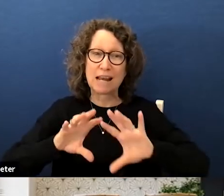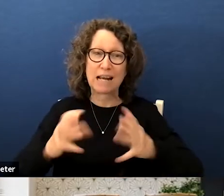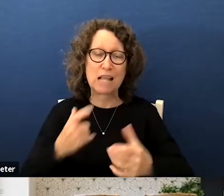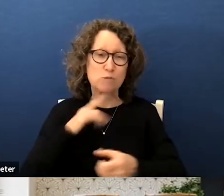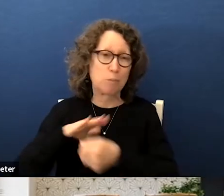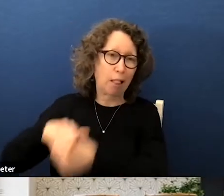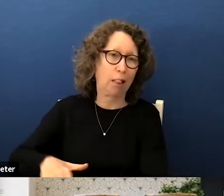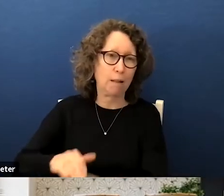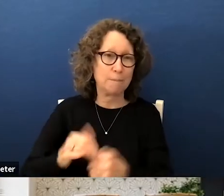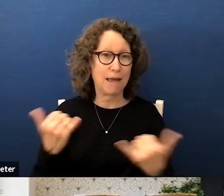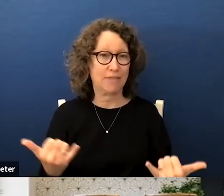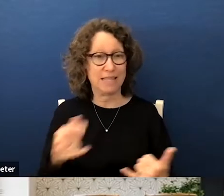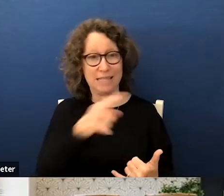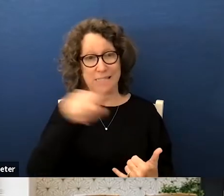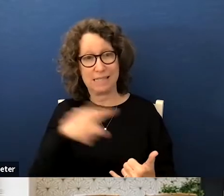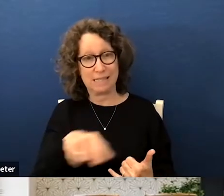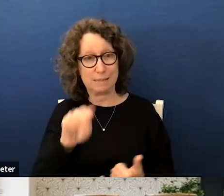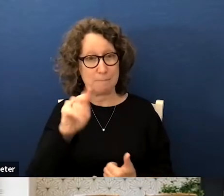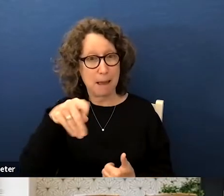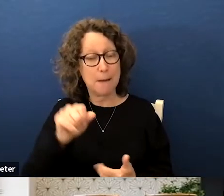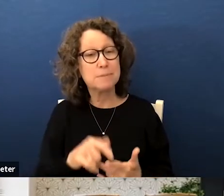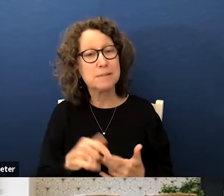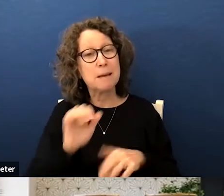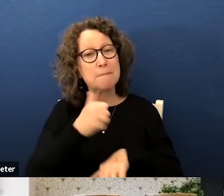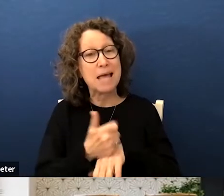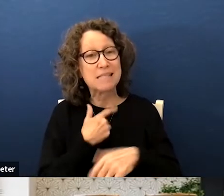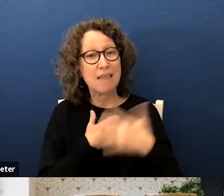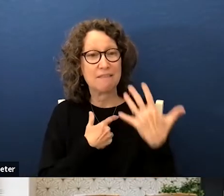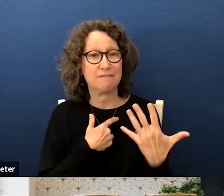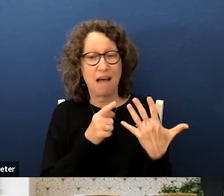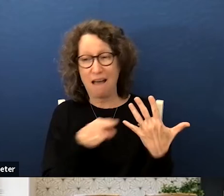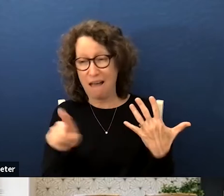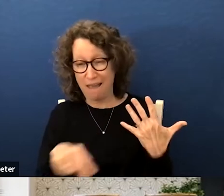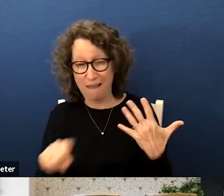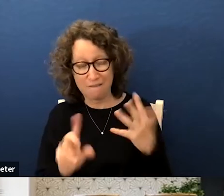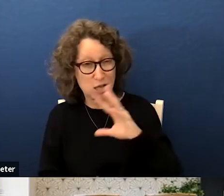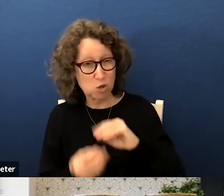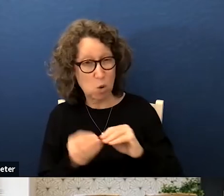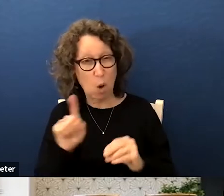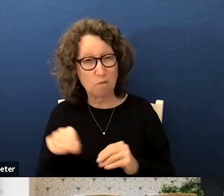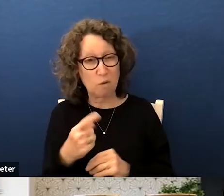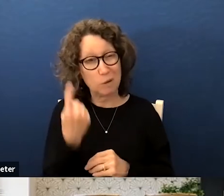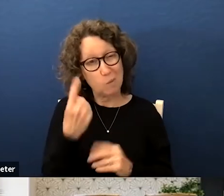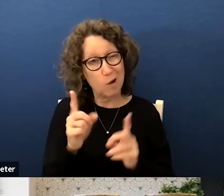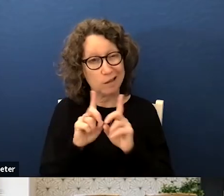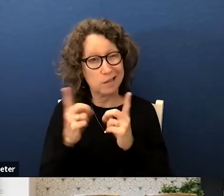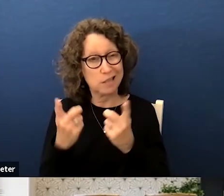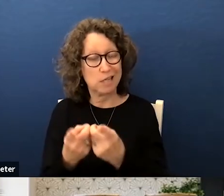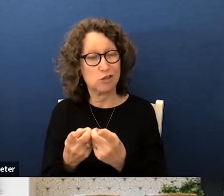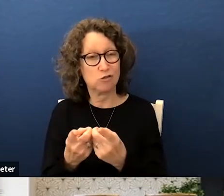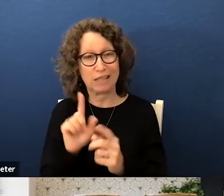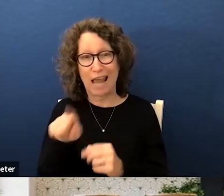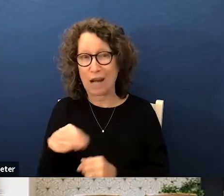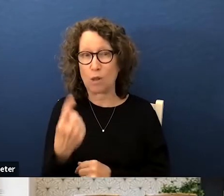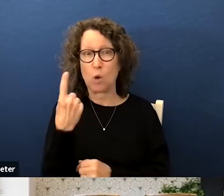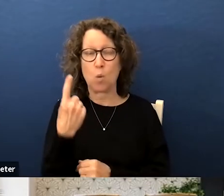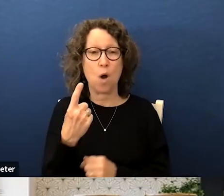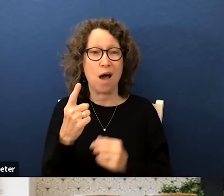a protected class will be suppressed by the current maps based on the five scenarios publicly available a total of only one district and only